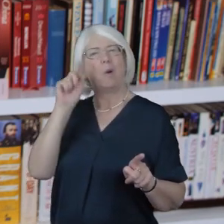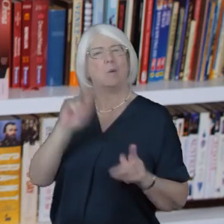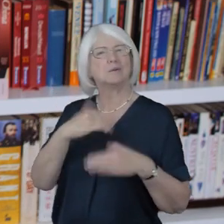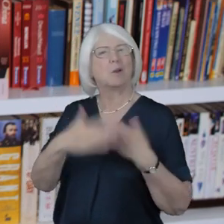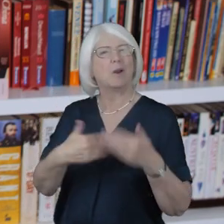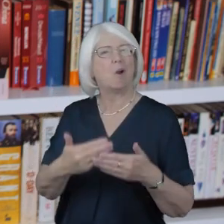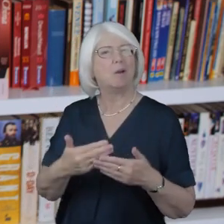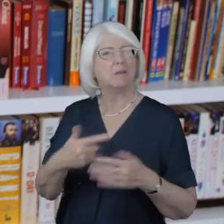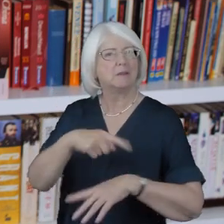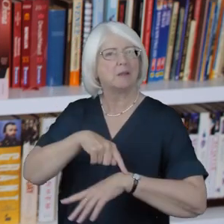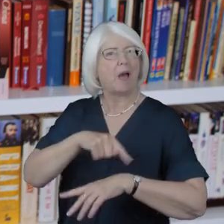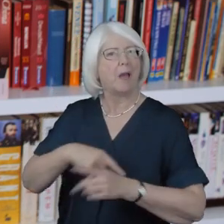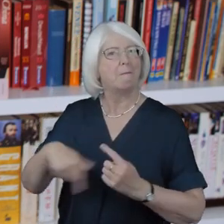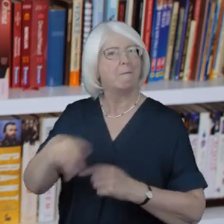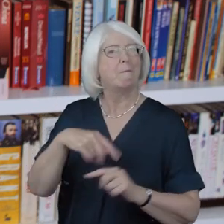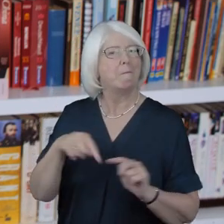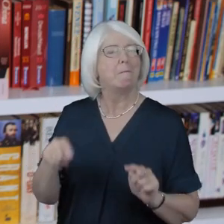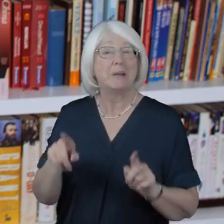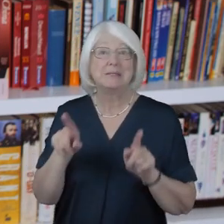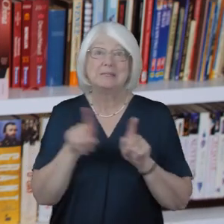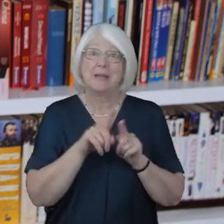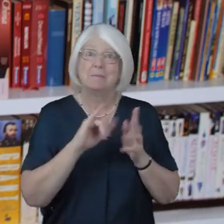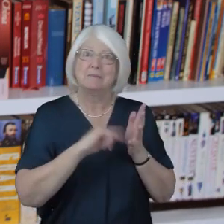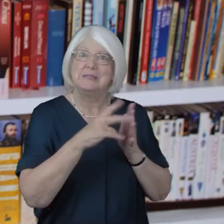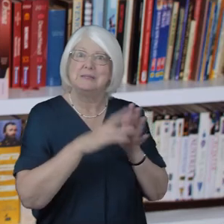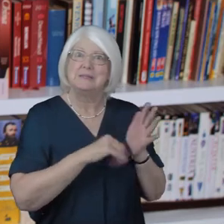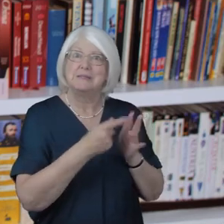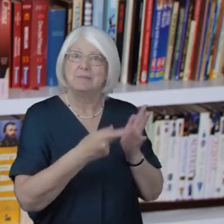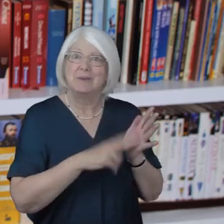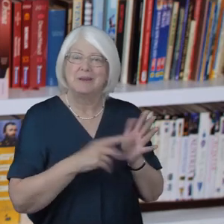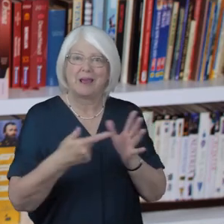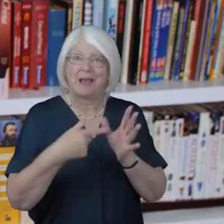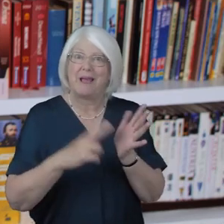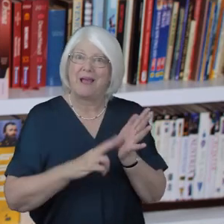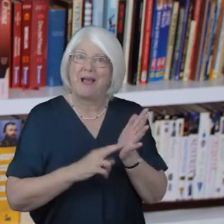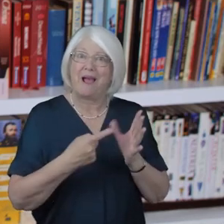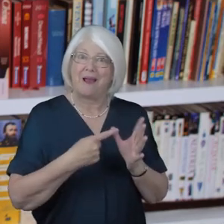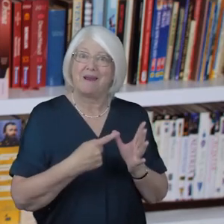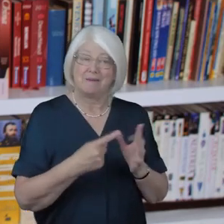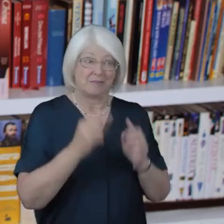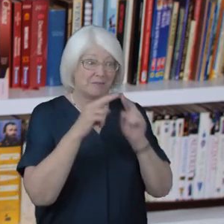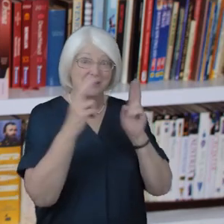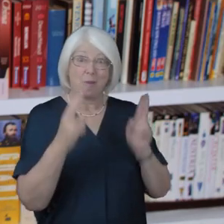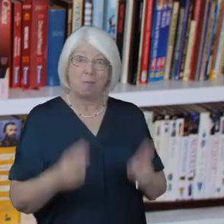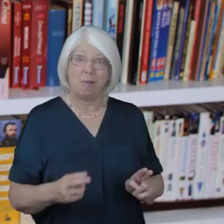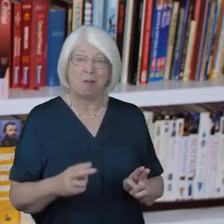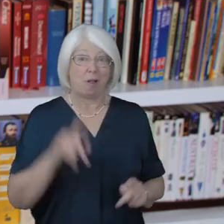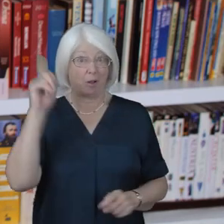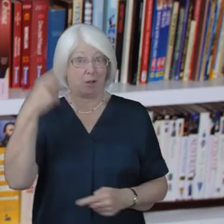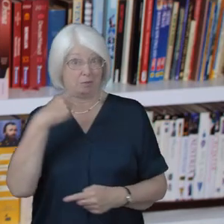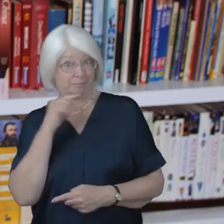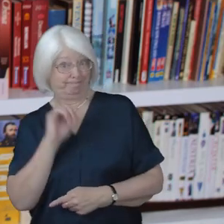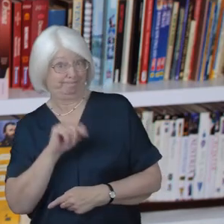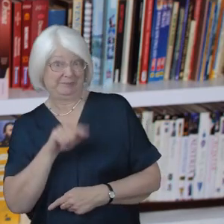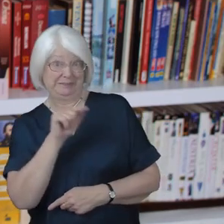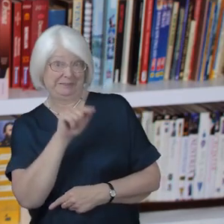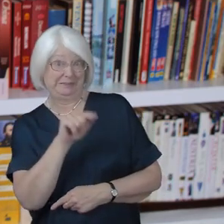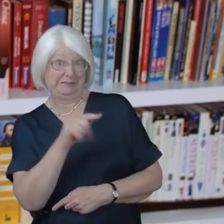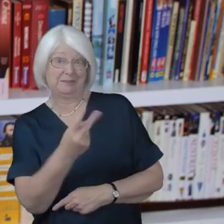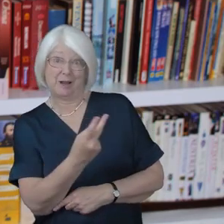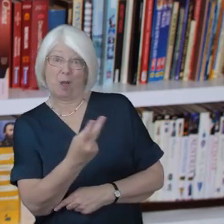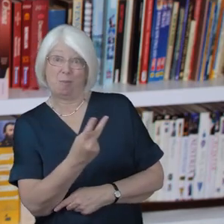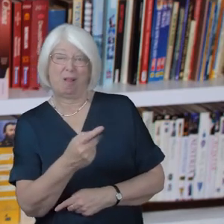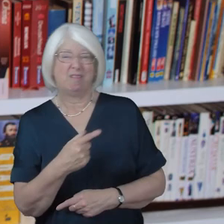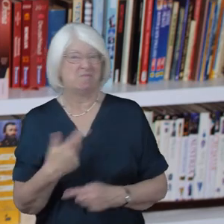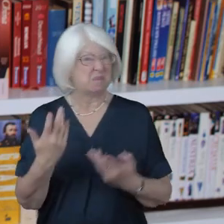just as Simeon and Anna did that day in the temple when God disclosed to them that that young couple looking